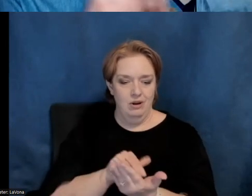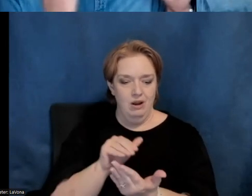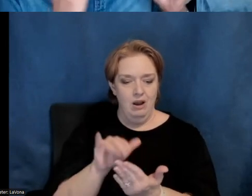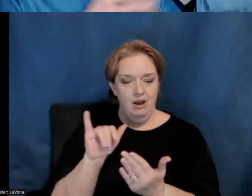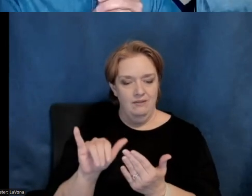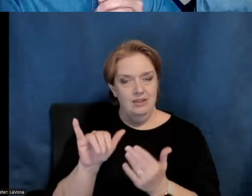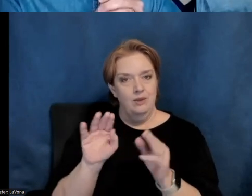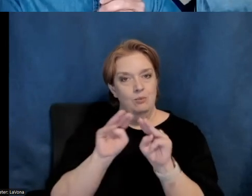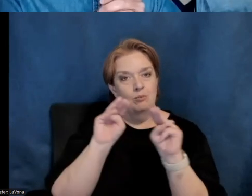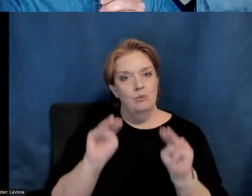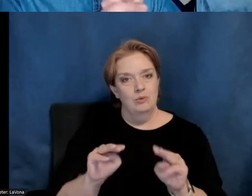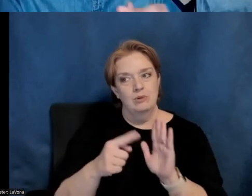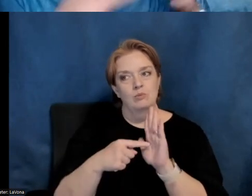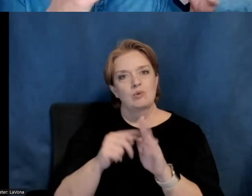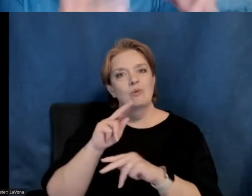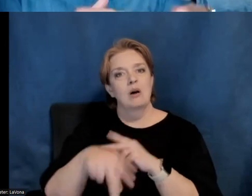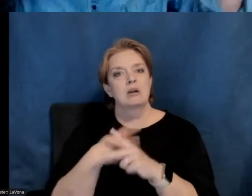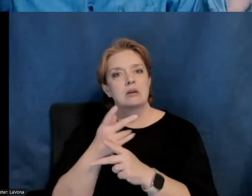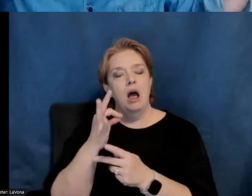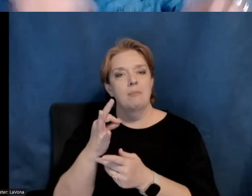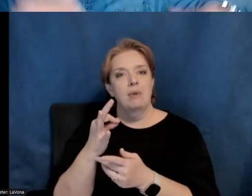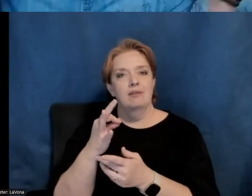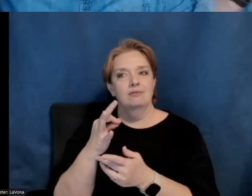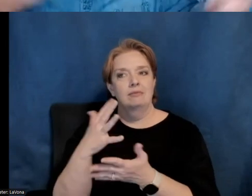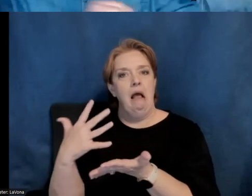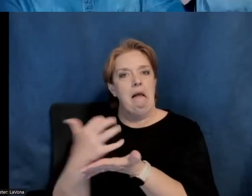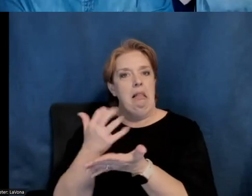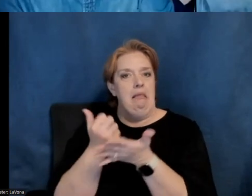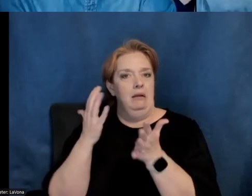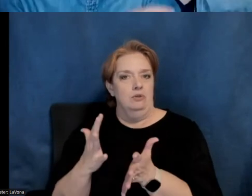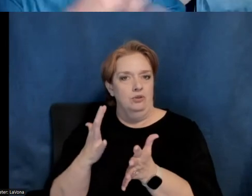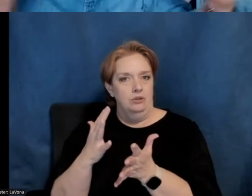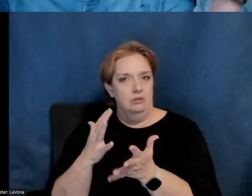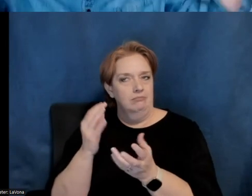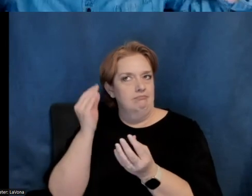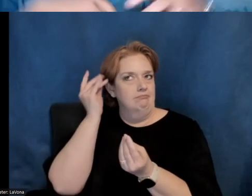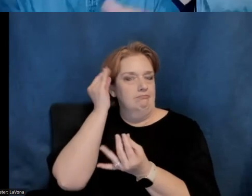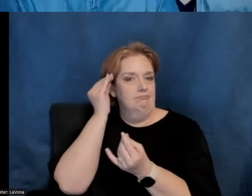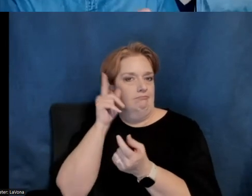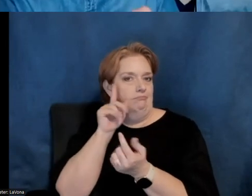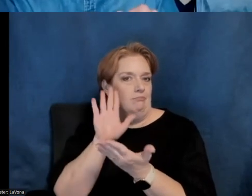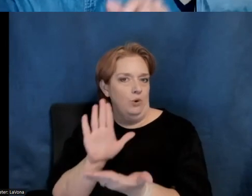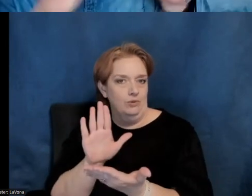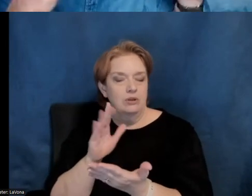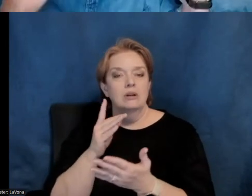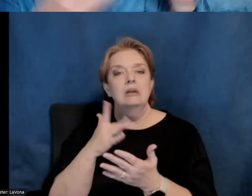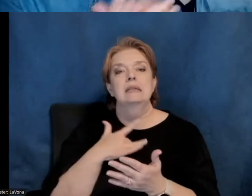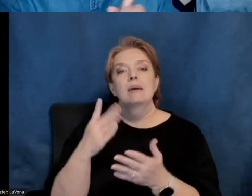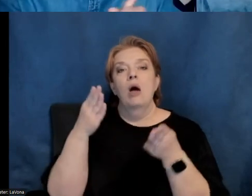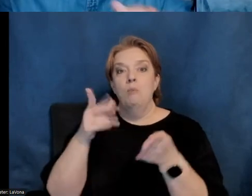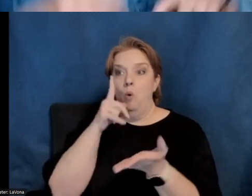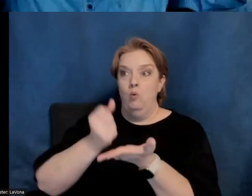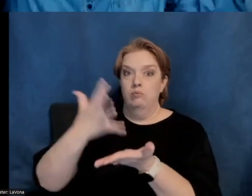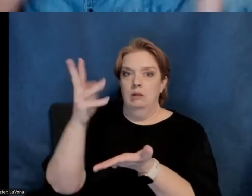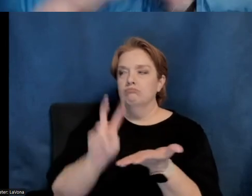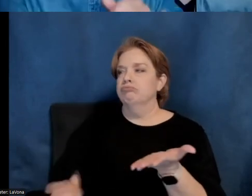uh, collector mentality where somebody of considerable means, you know, scours the world, Henry Huntington brings back beautiful stuff and puts it all